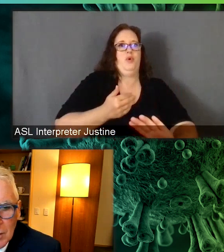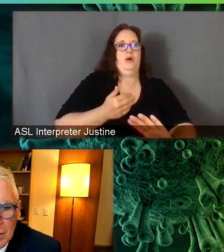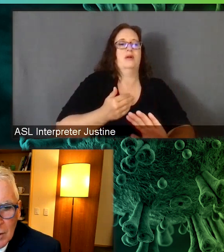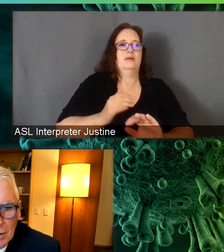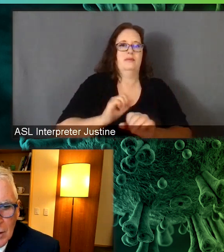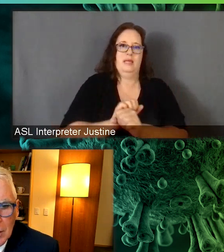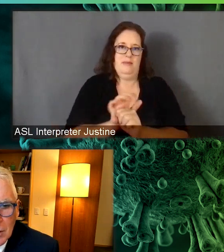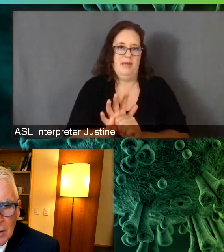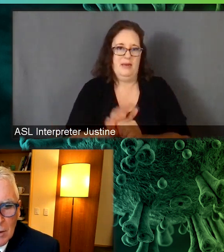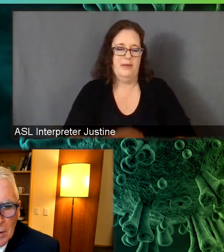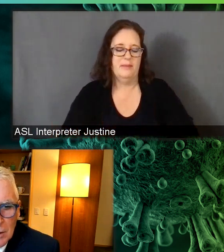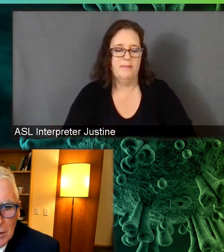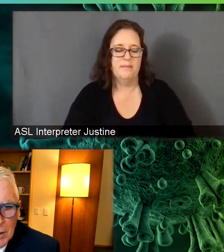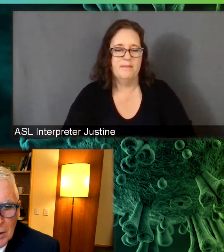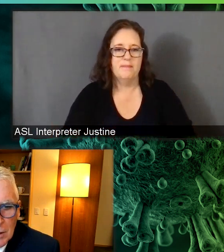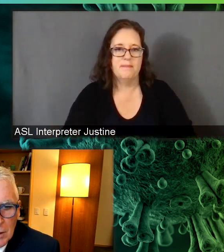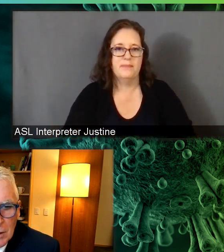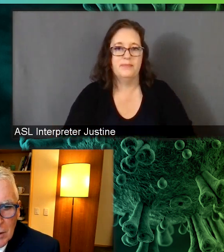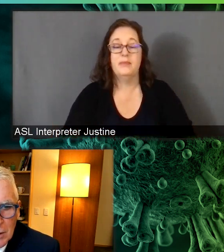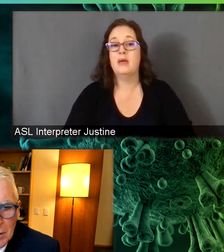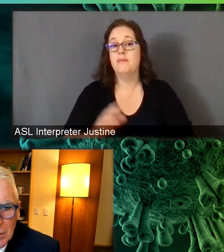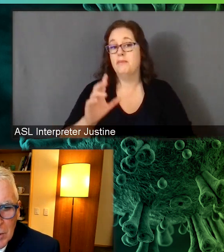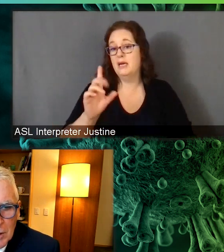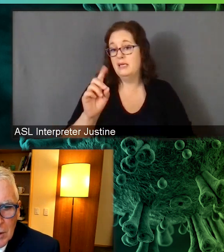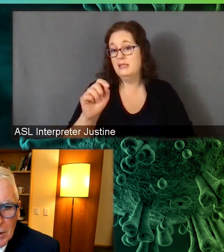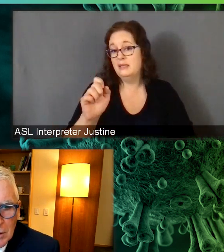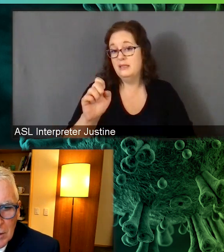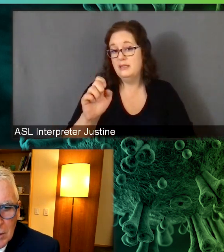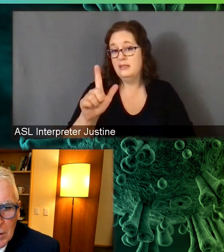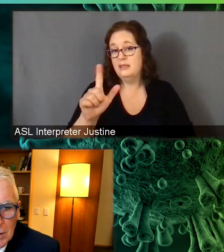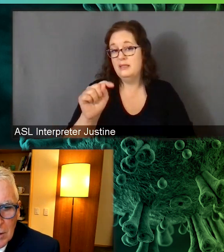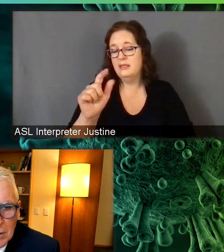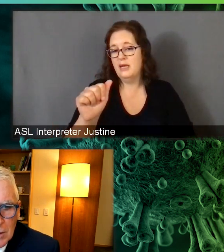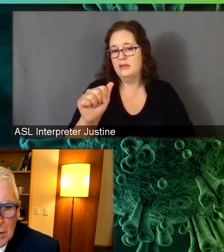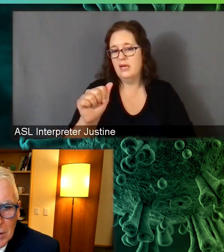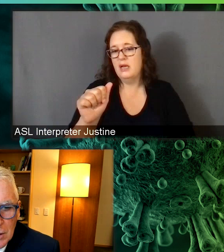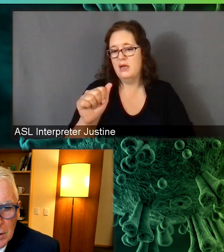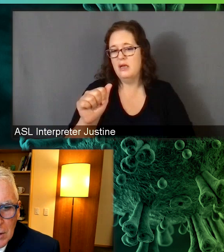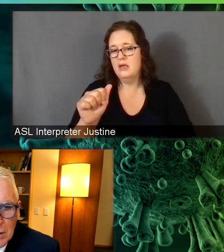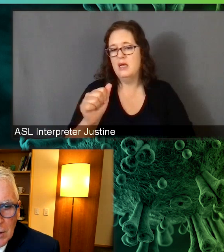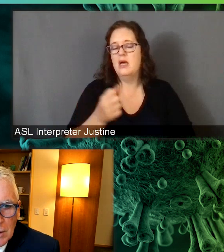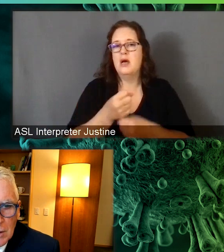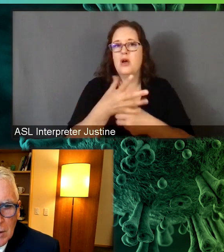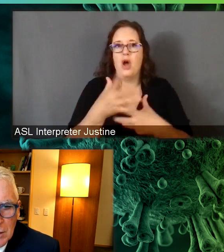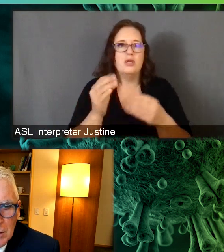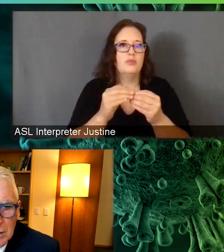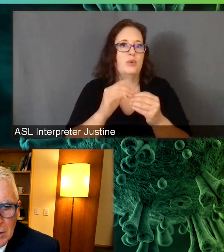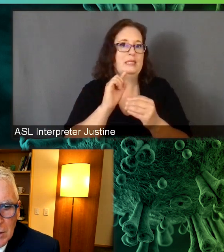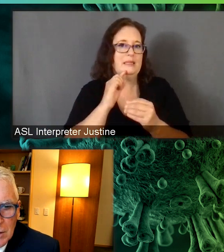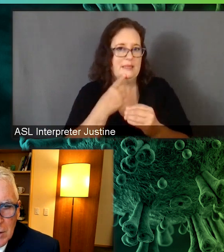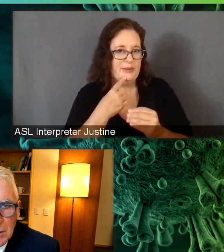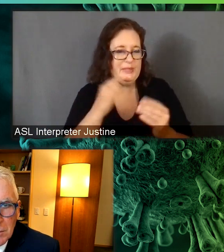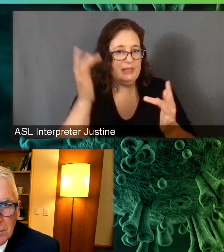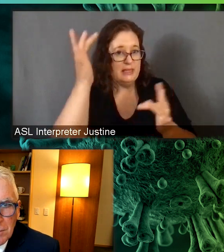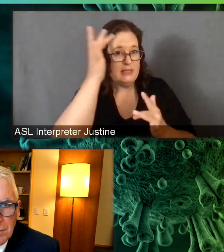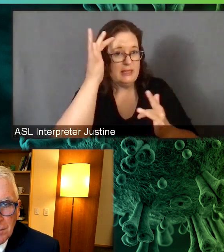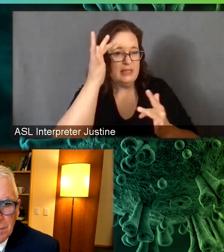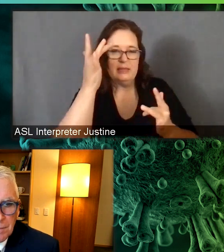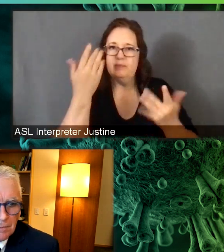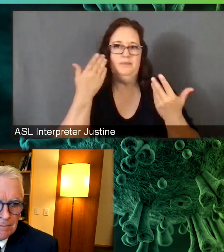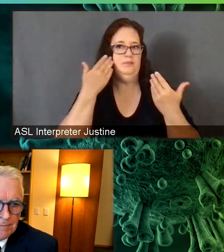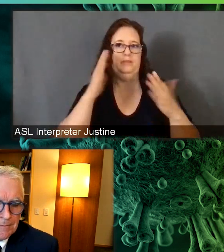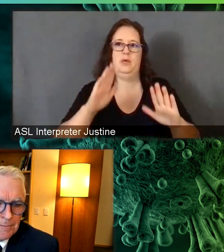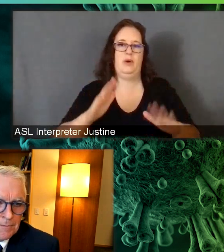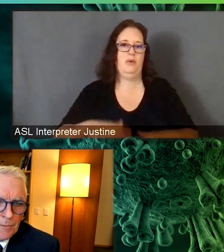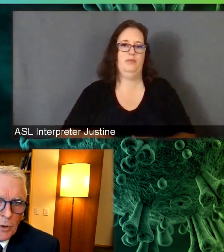Delta actually causes more severe disease in kids than other variants. I think there have